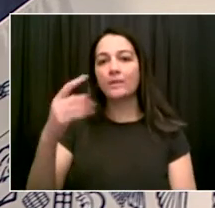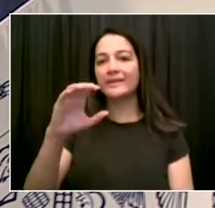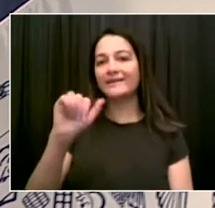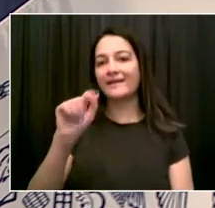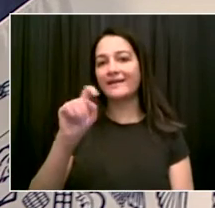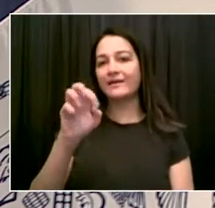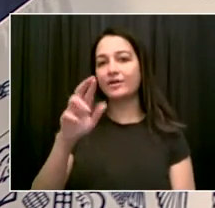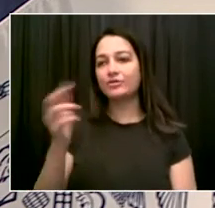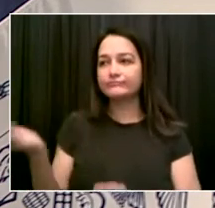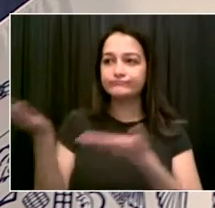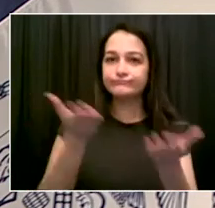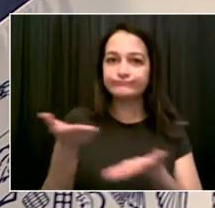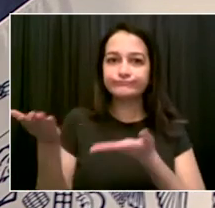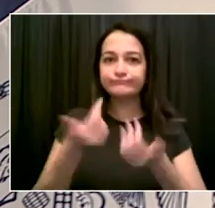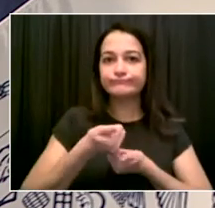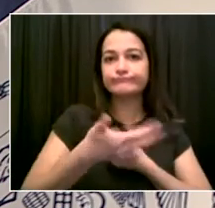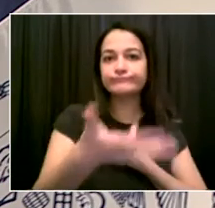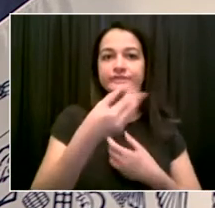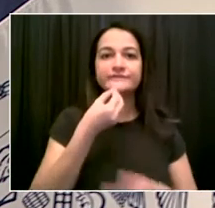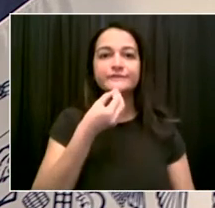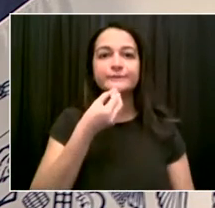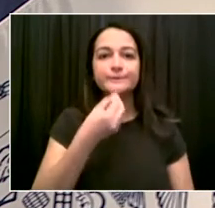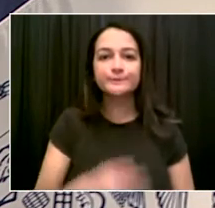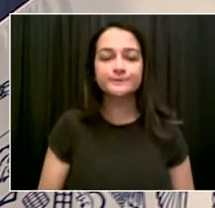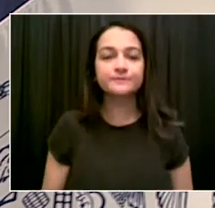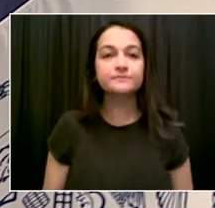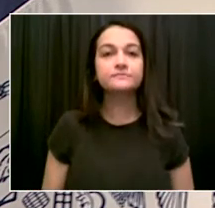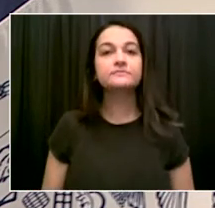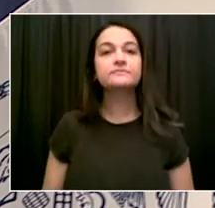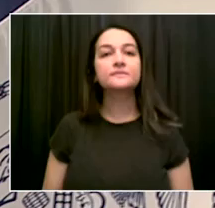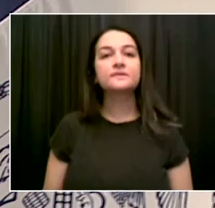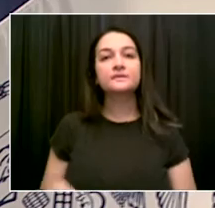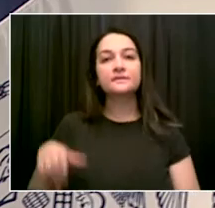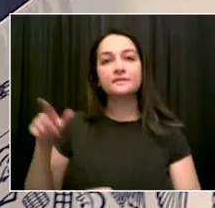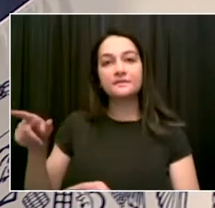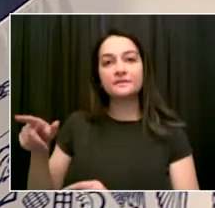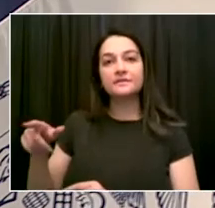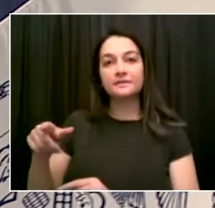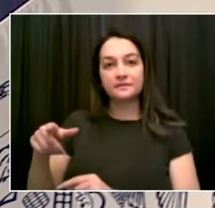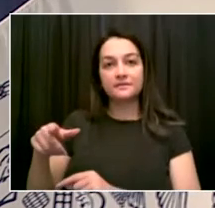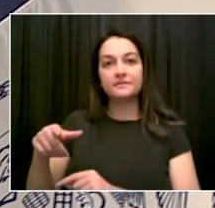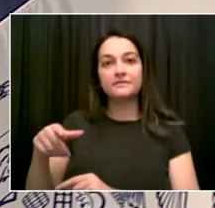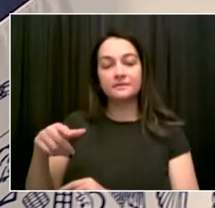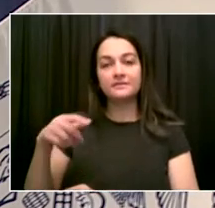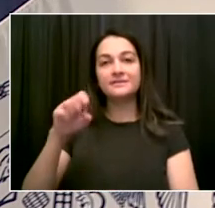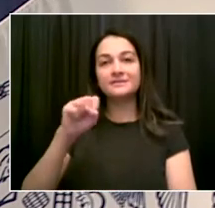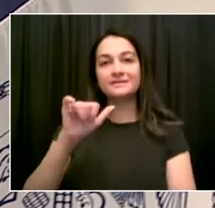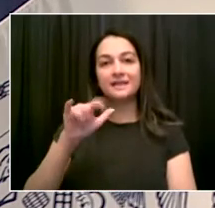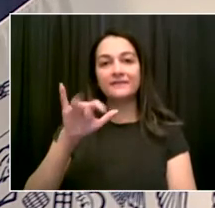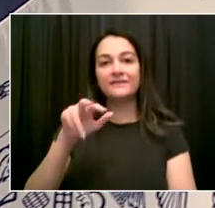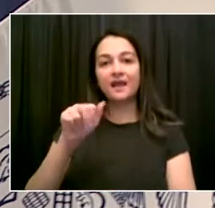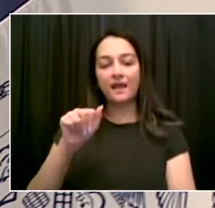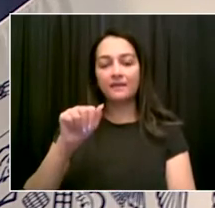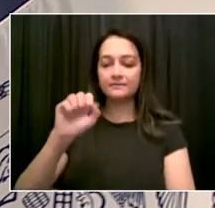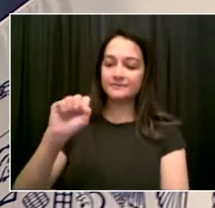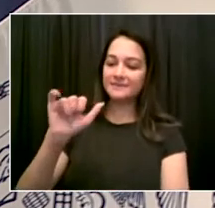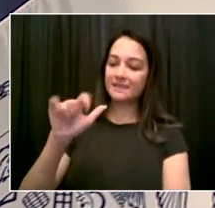to improve children's health. She is always there when the city of New York needs her. My pleasure to introduce Liz Newmark.